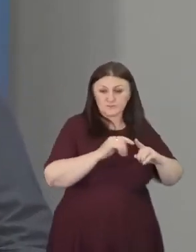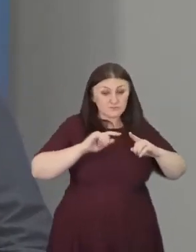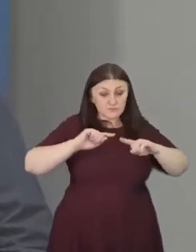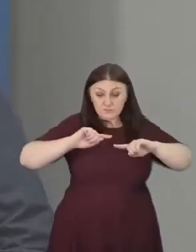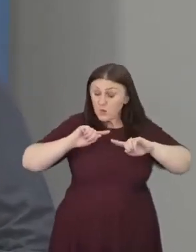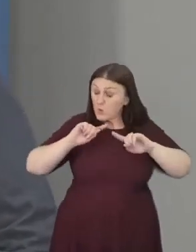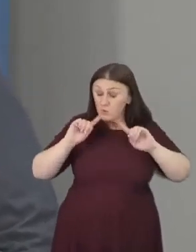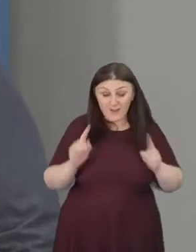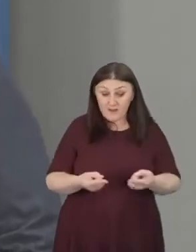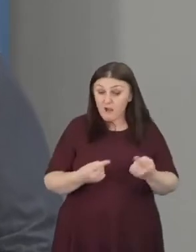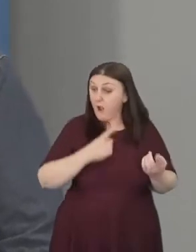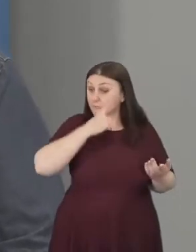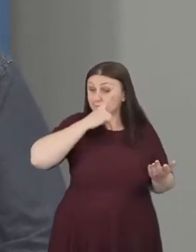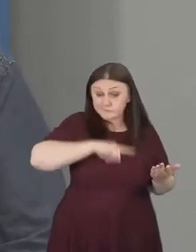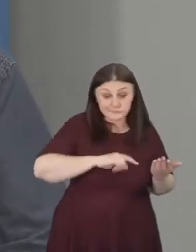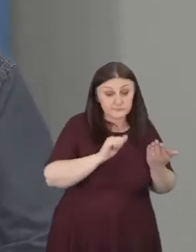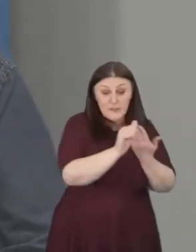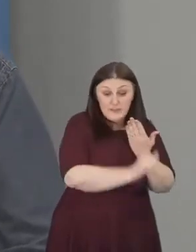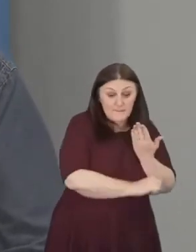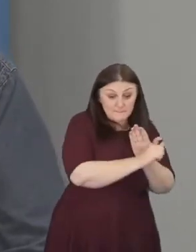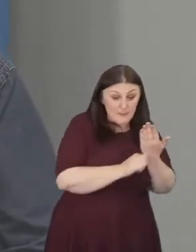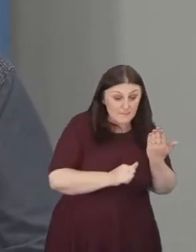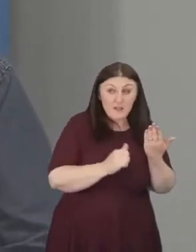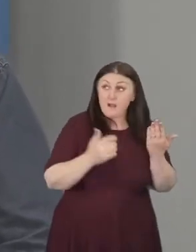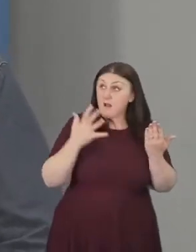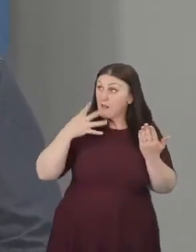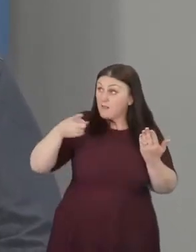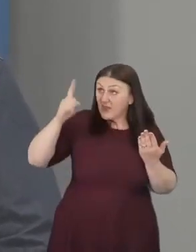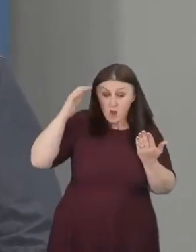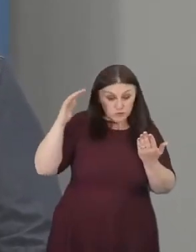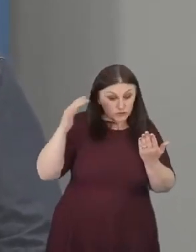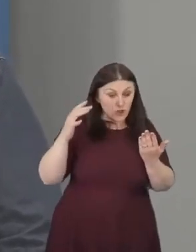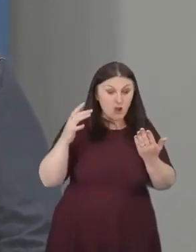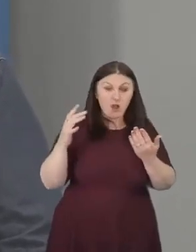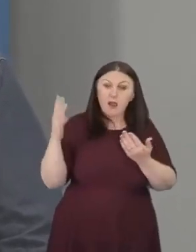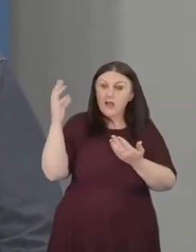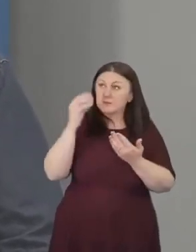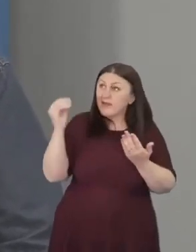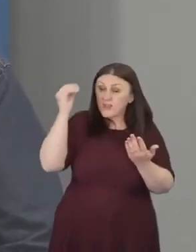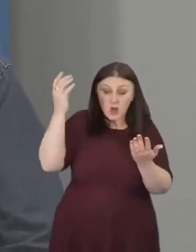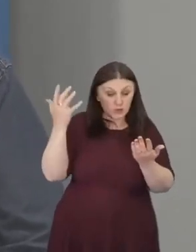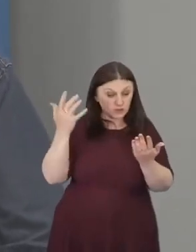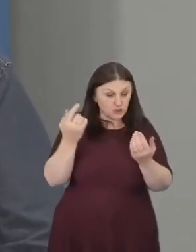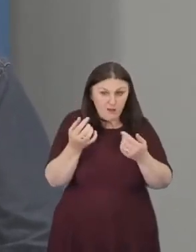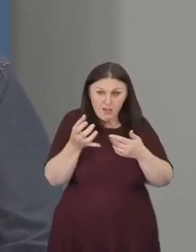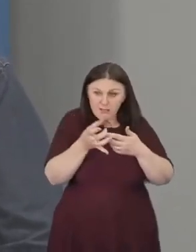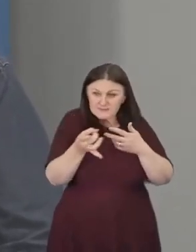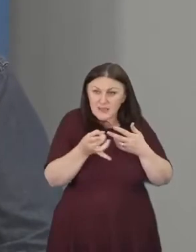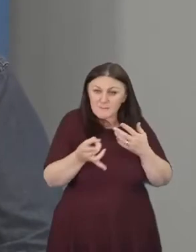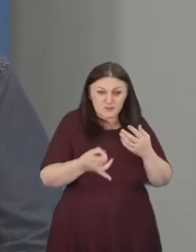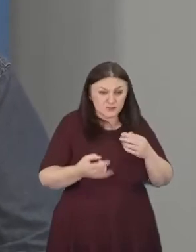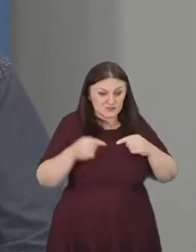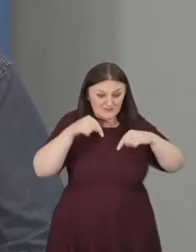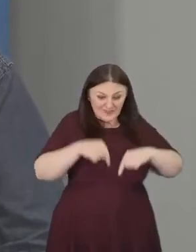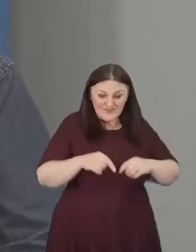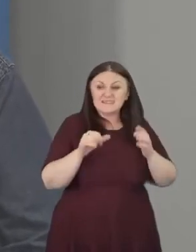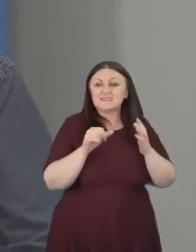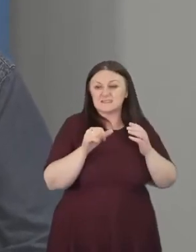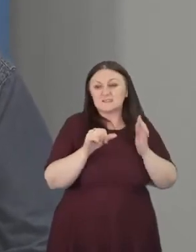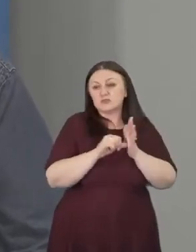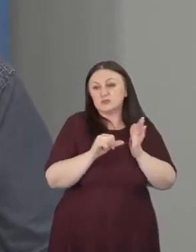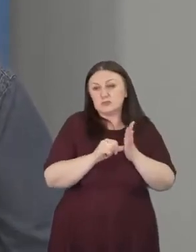biblical, theological and missiological dimensions of this issue, and